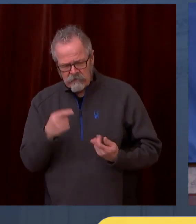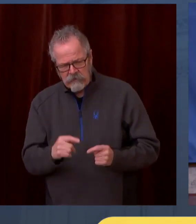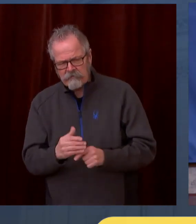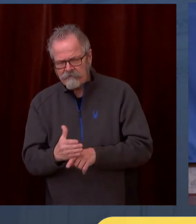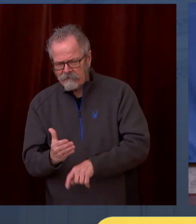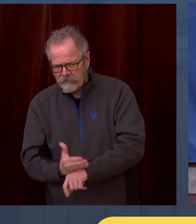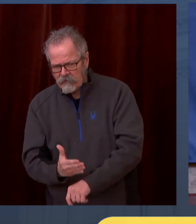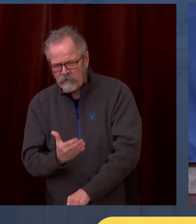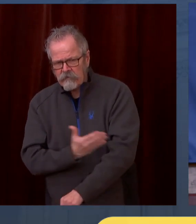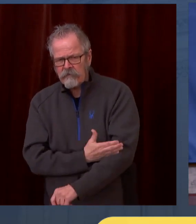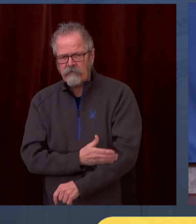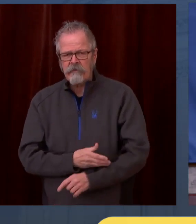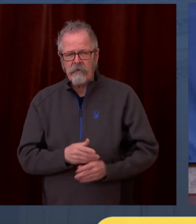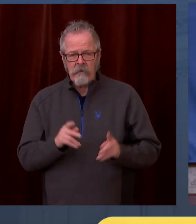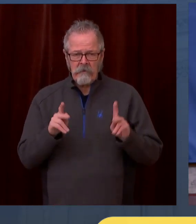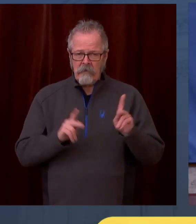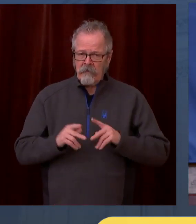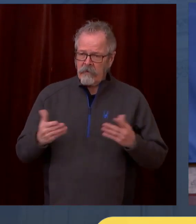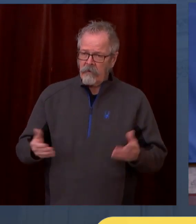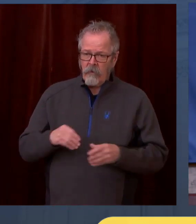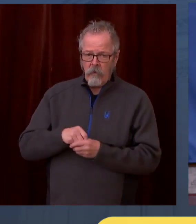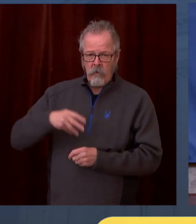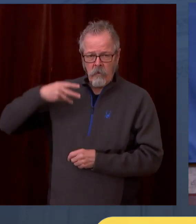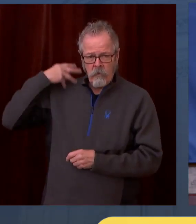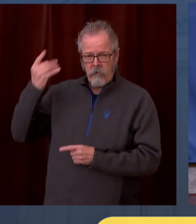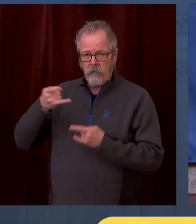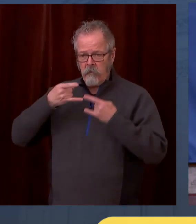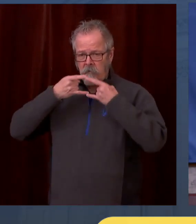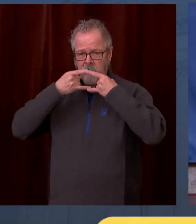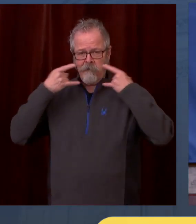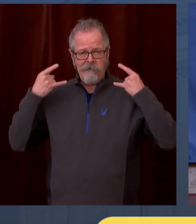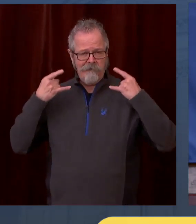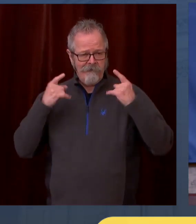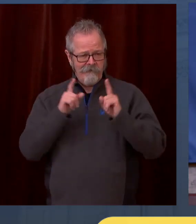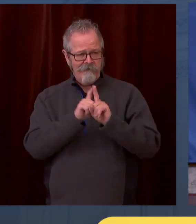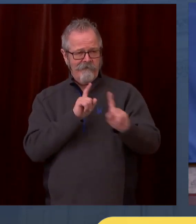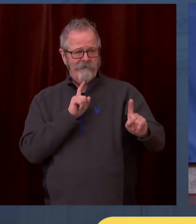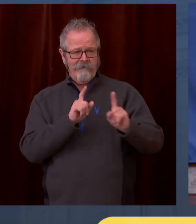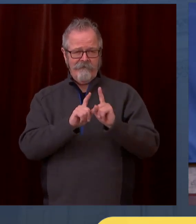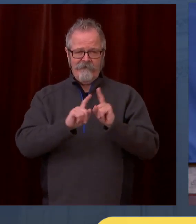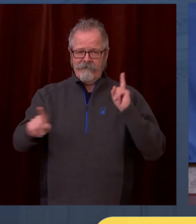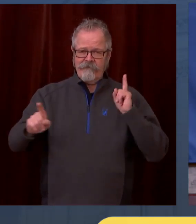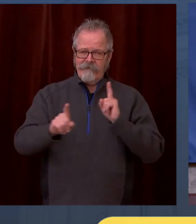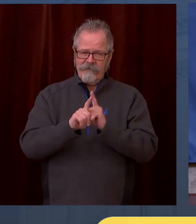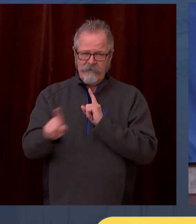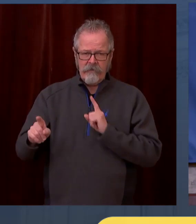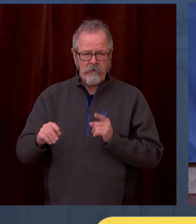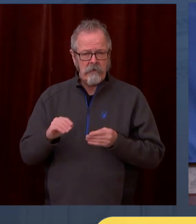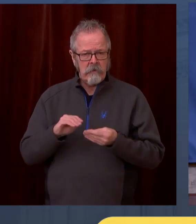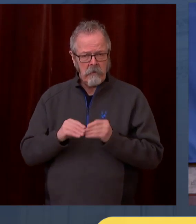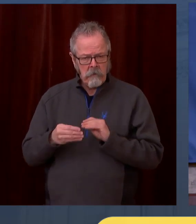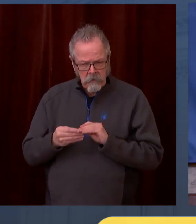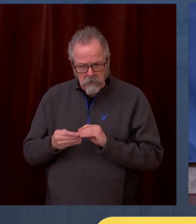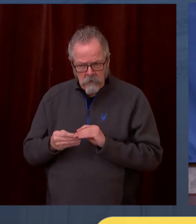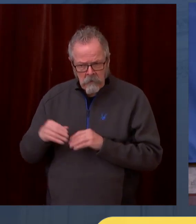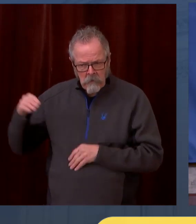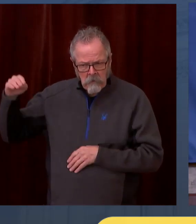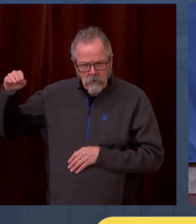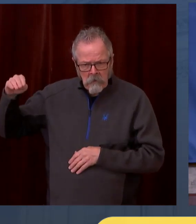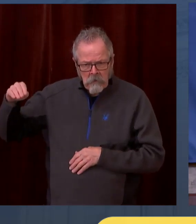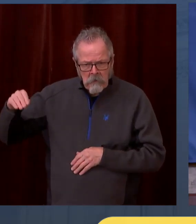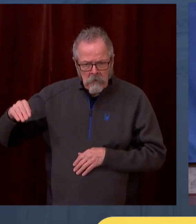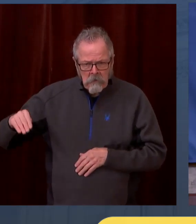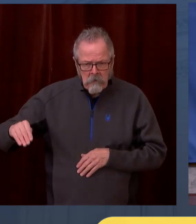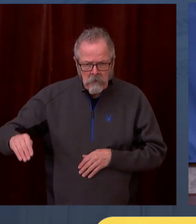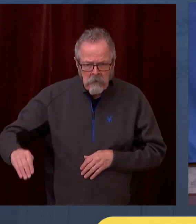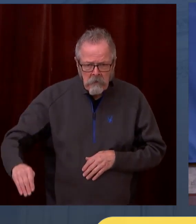complying with social distancing. We are knocking down these numbers and this has allowed us with combination of the arrival of the